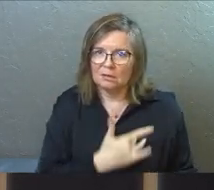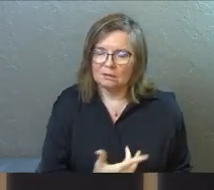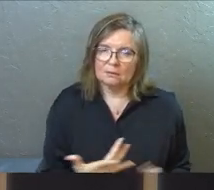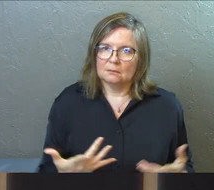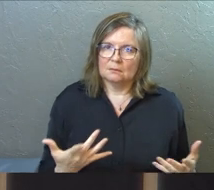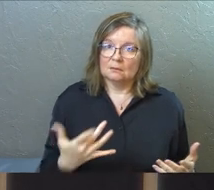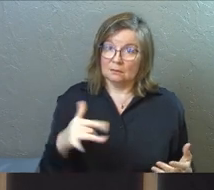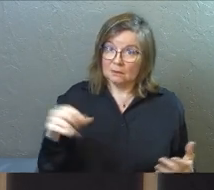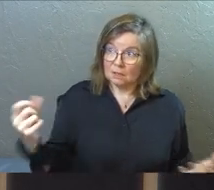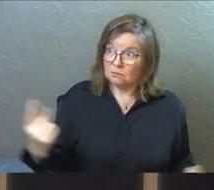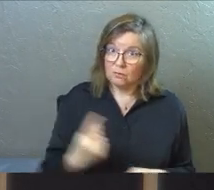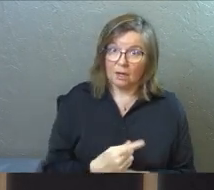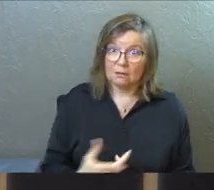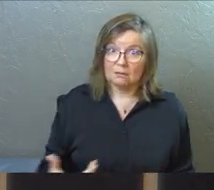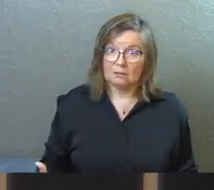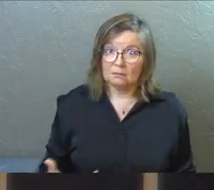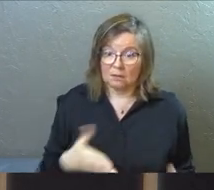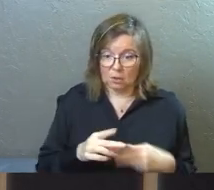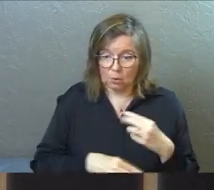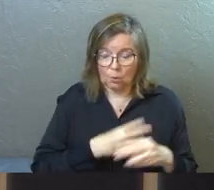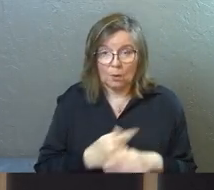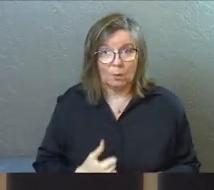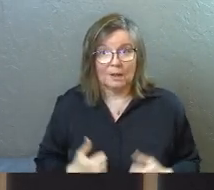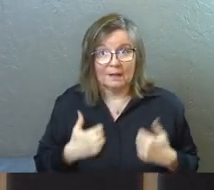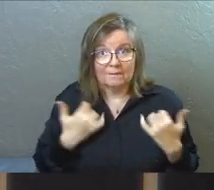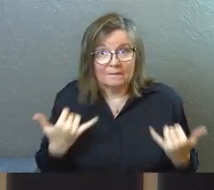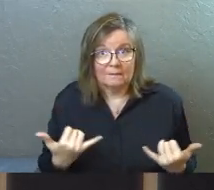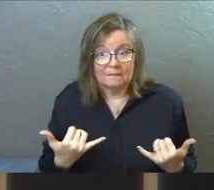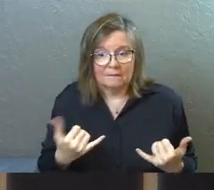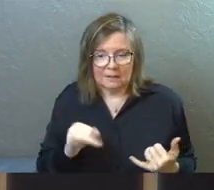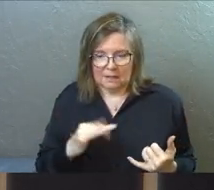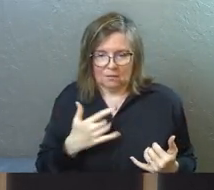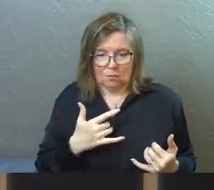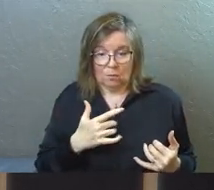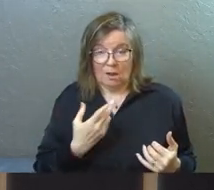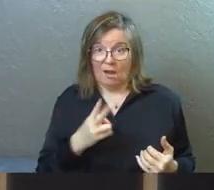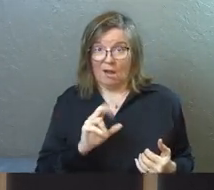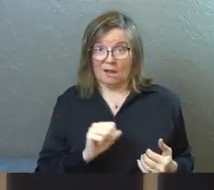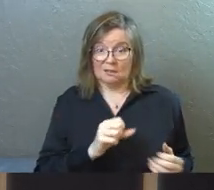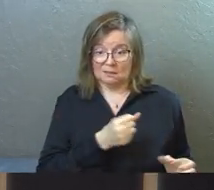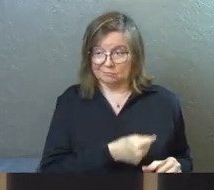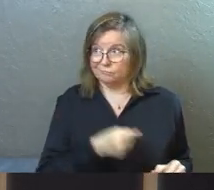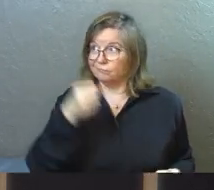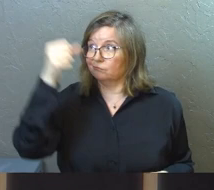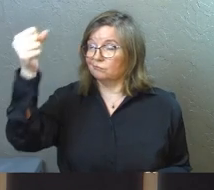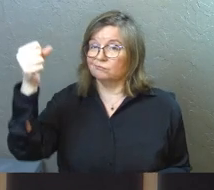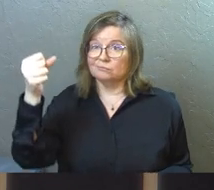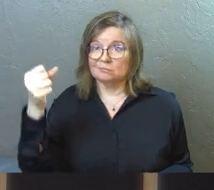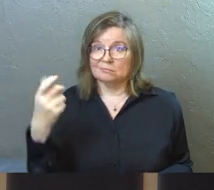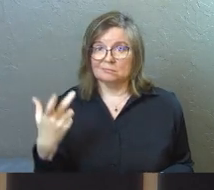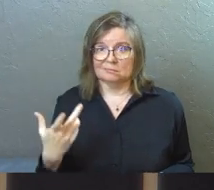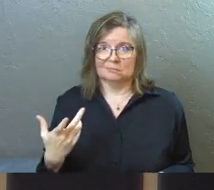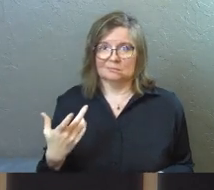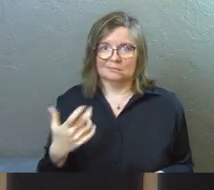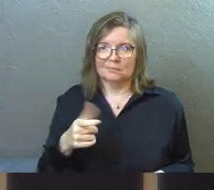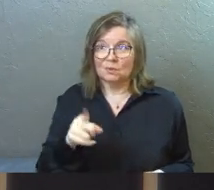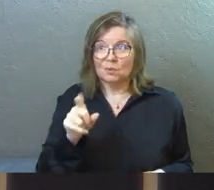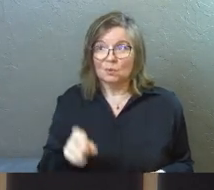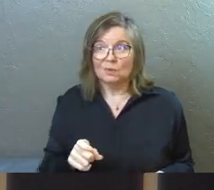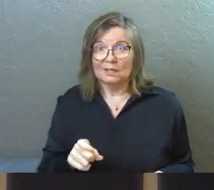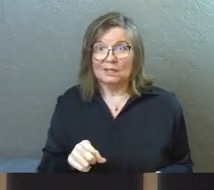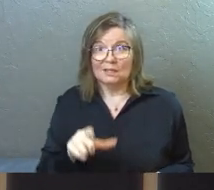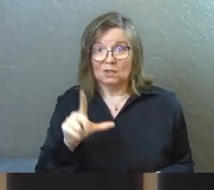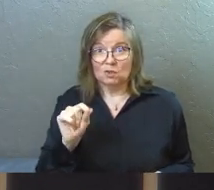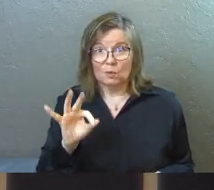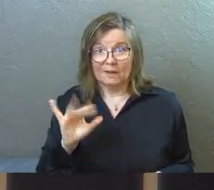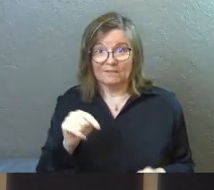like, yes? Like, this is the world we live in. If we just took us and put us up there, I you'd need a